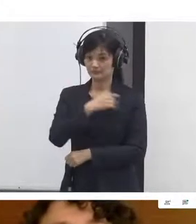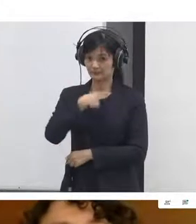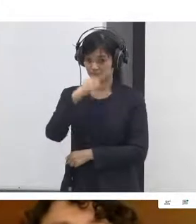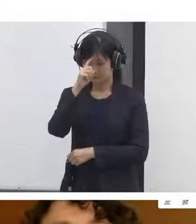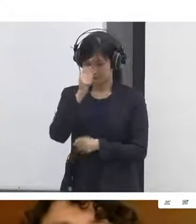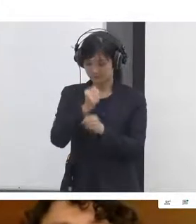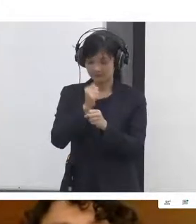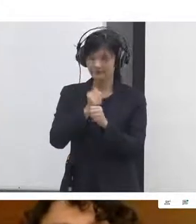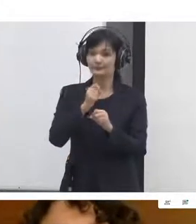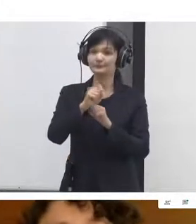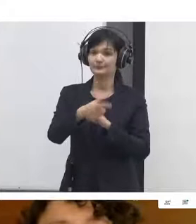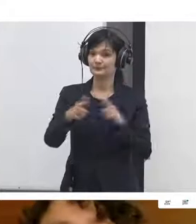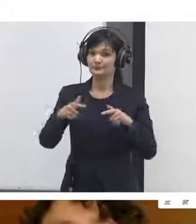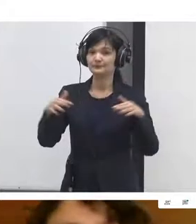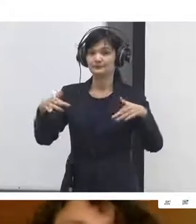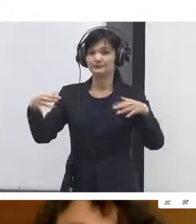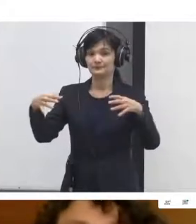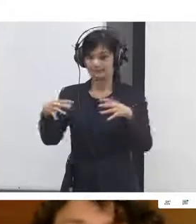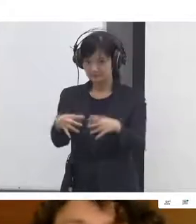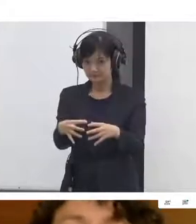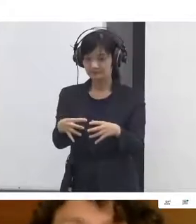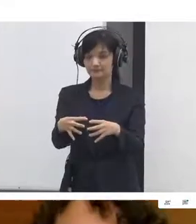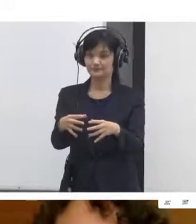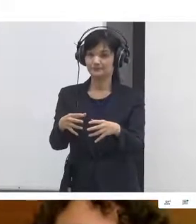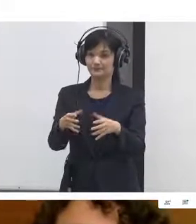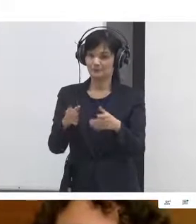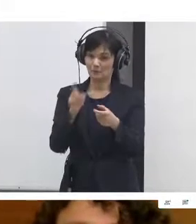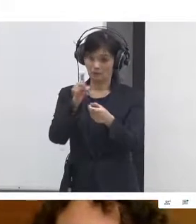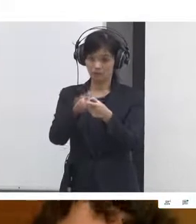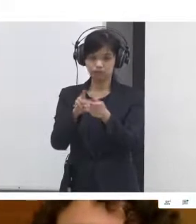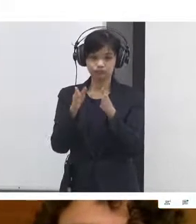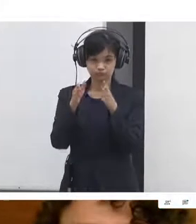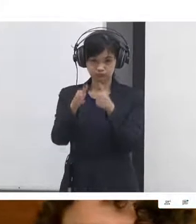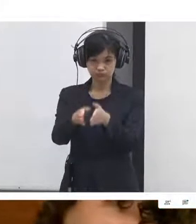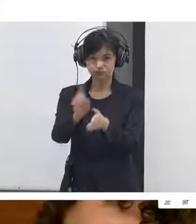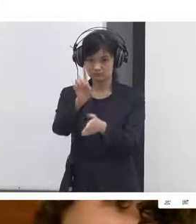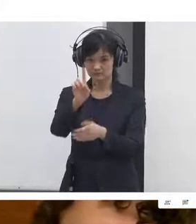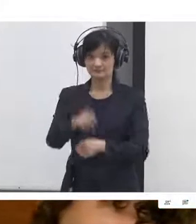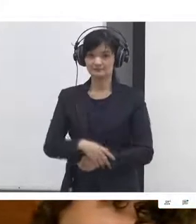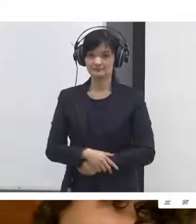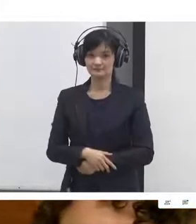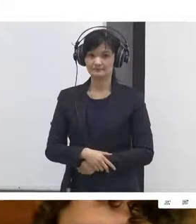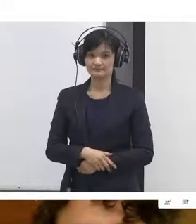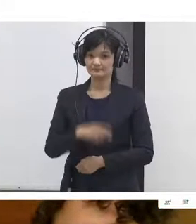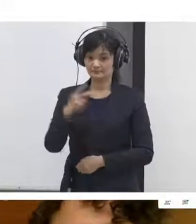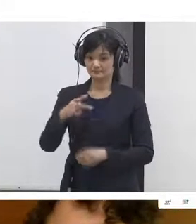that their democracy needs them to fill and I'll stop there